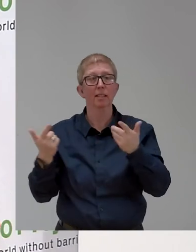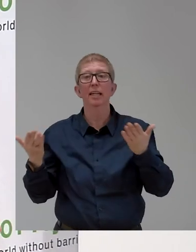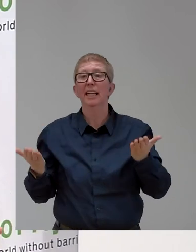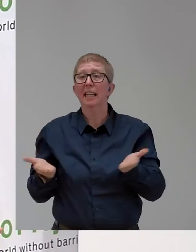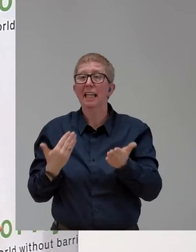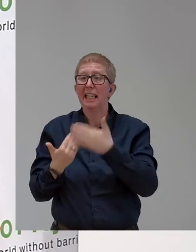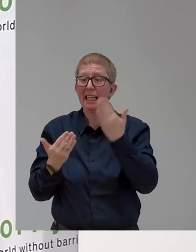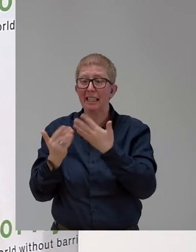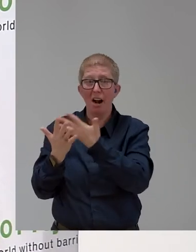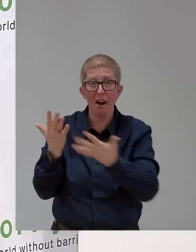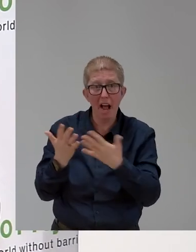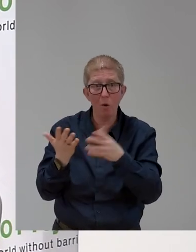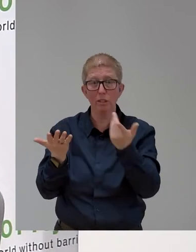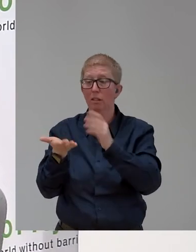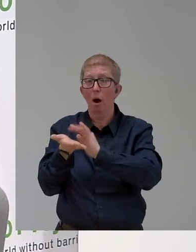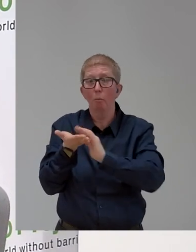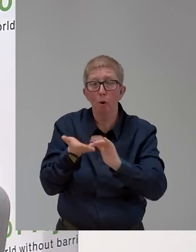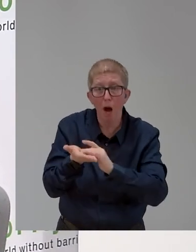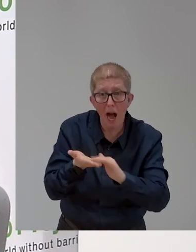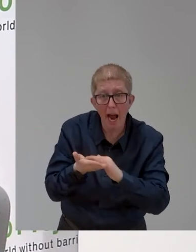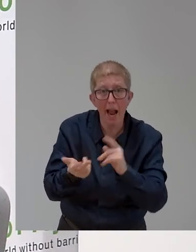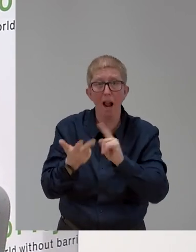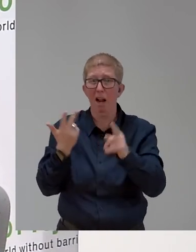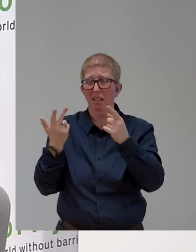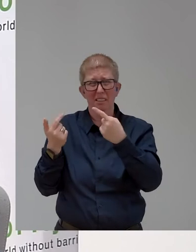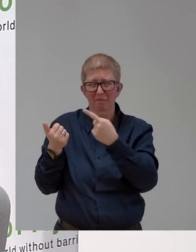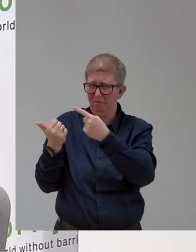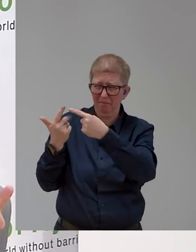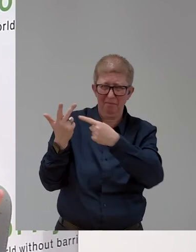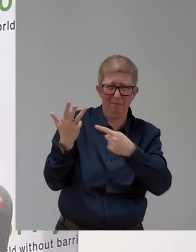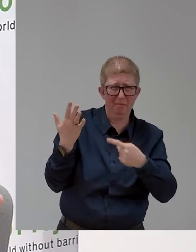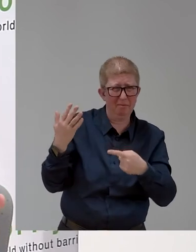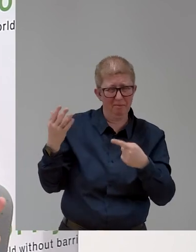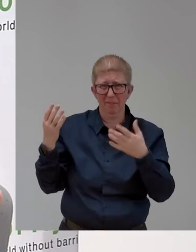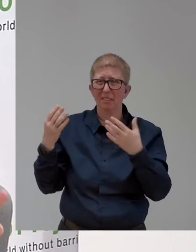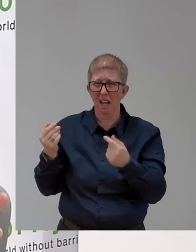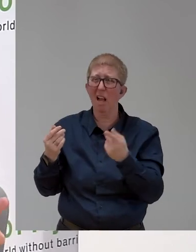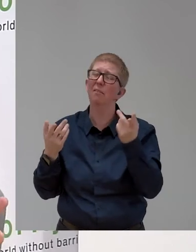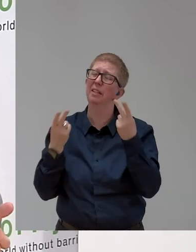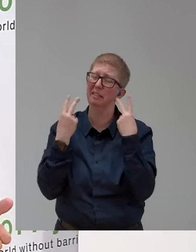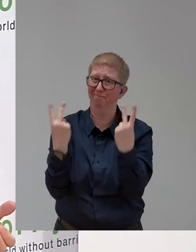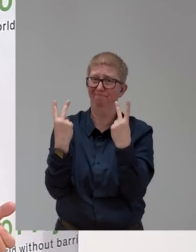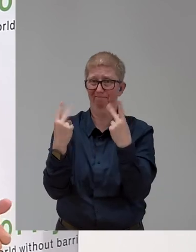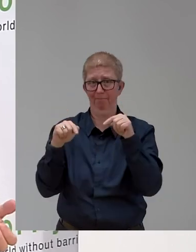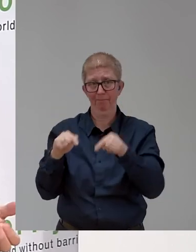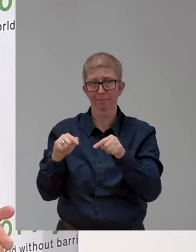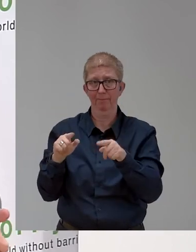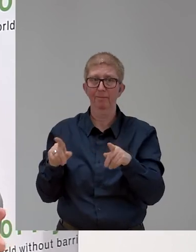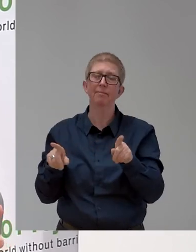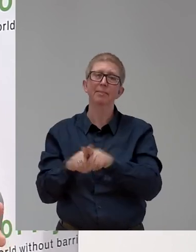braille. So all the different aspects. Then, you know, again, the nothing about us